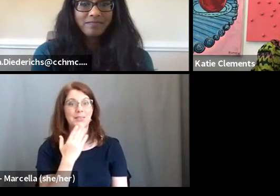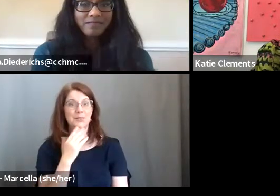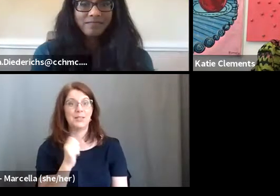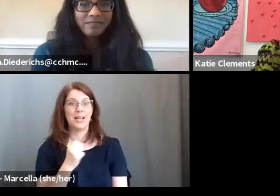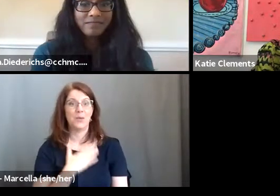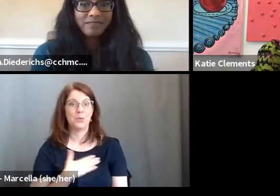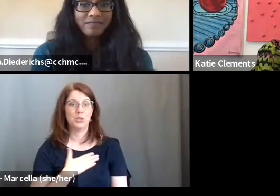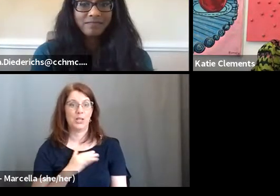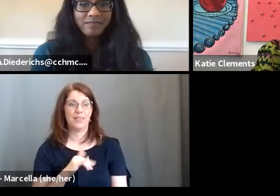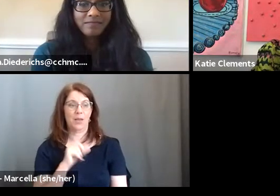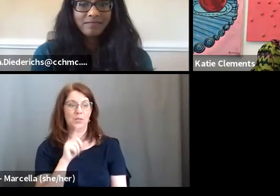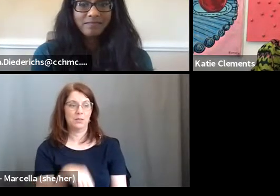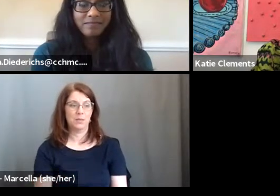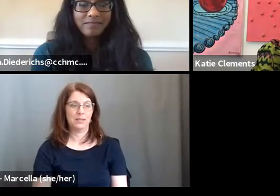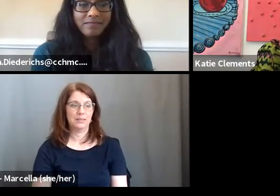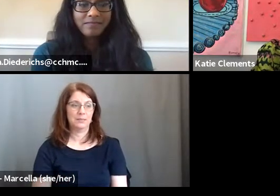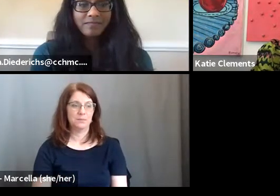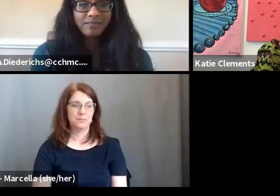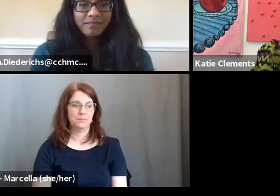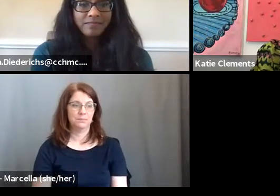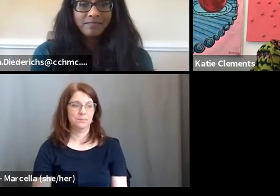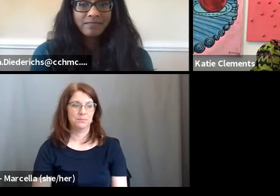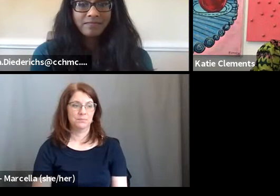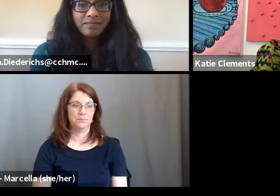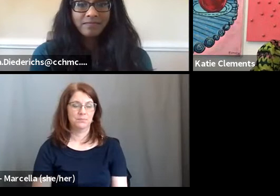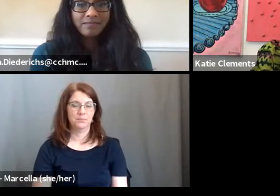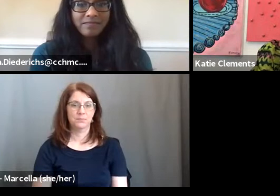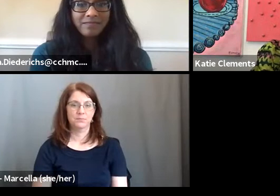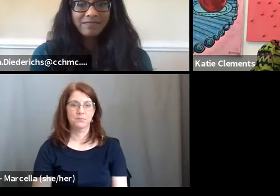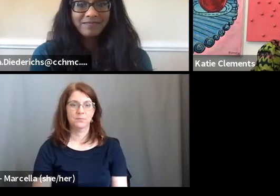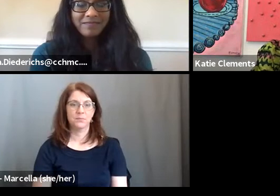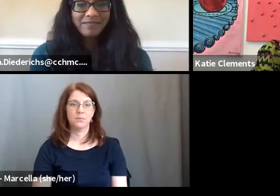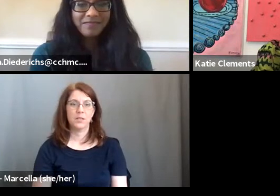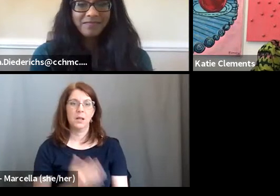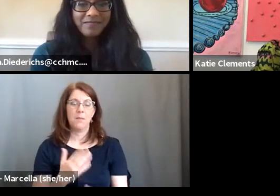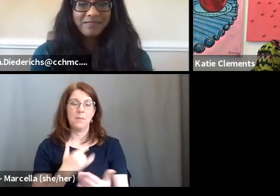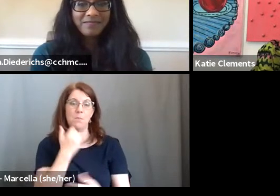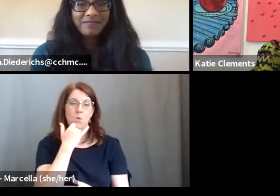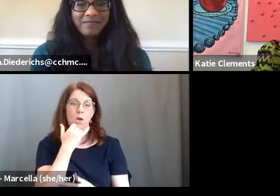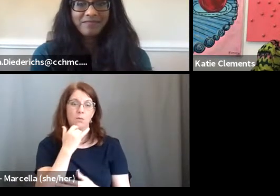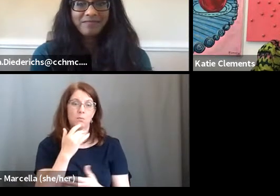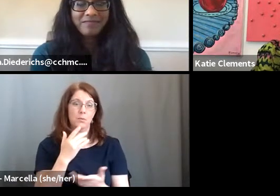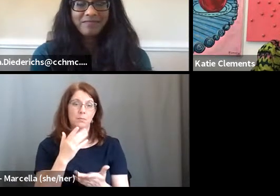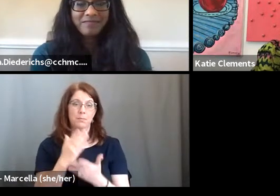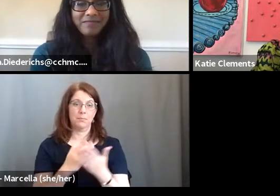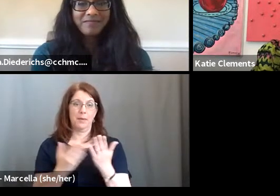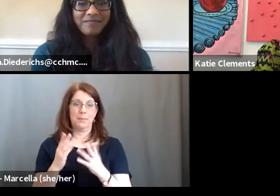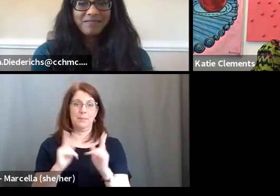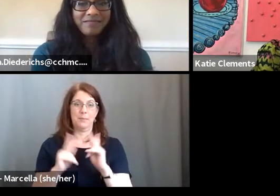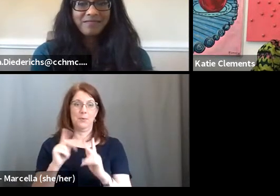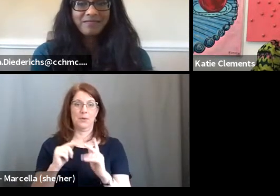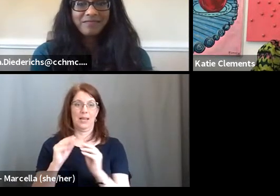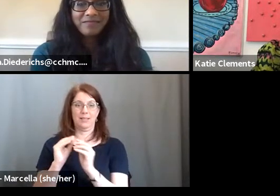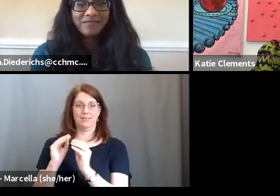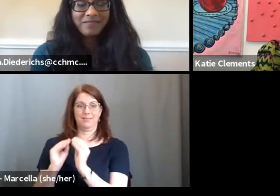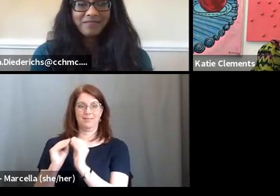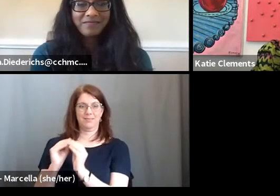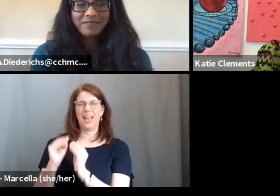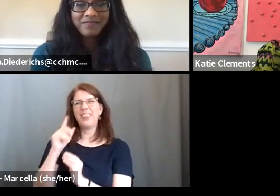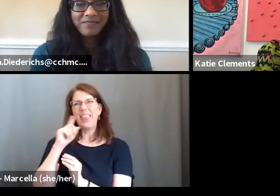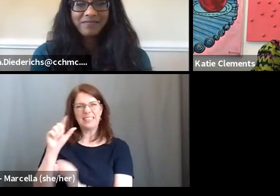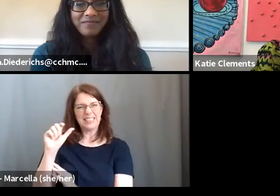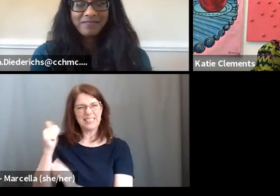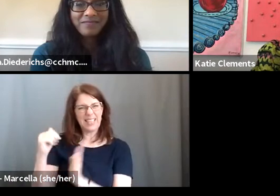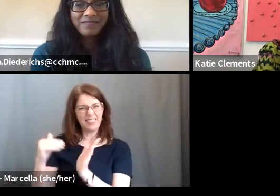I appreciate that response, Denise. Um, and I think I could be wrong. Maybe people can correct us in the slack, but I think it's 10,000 hours